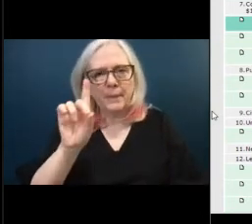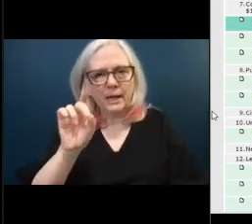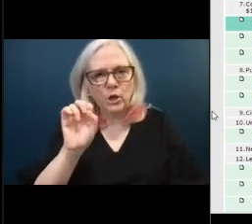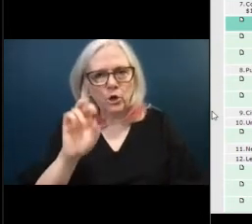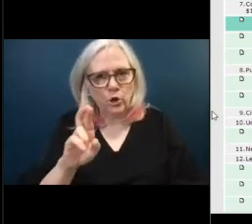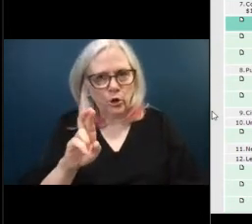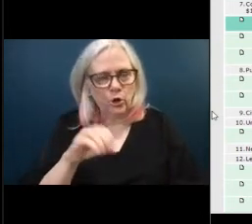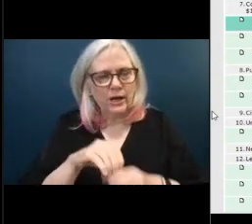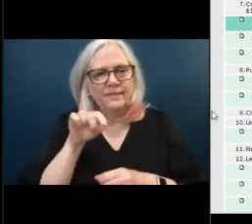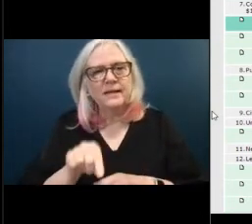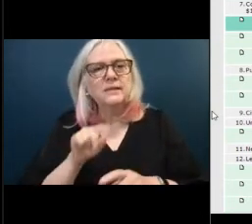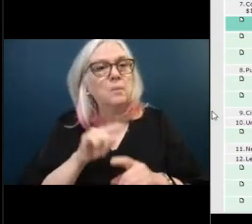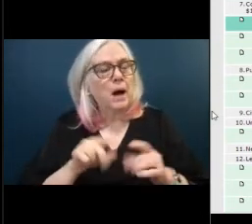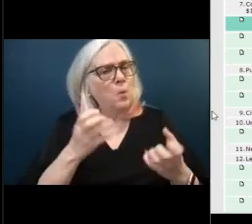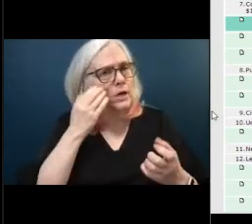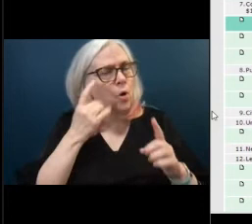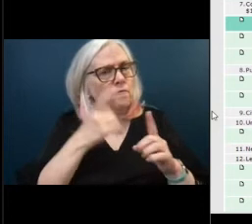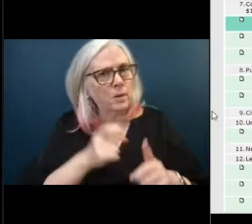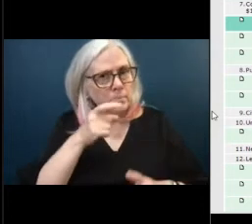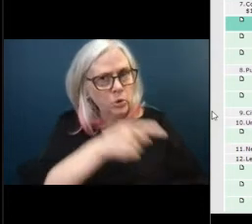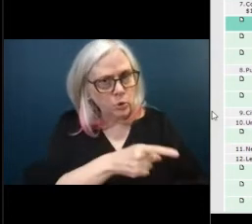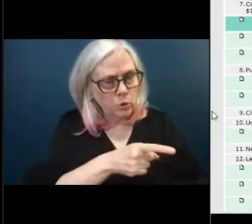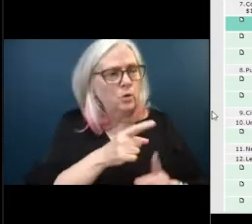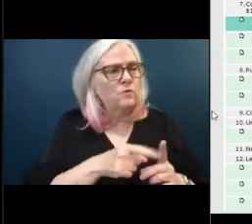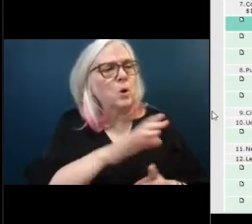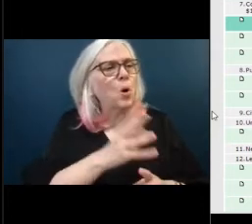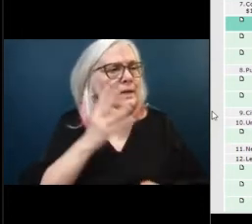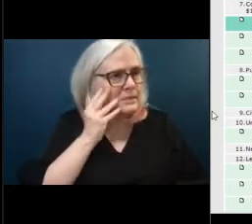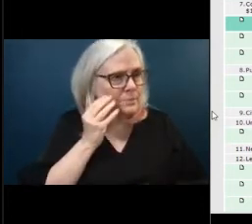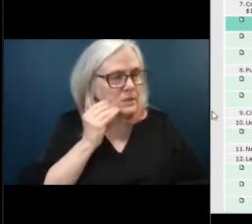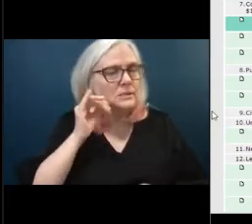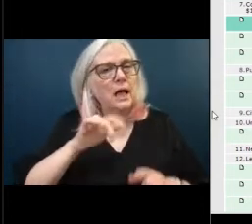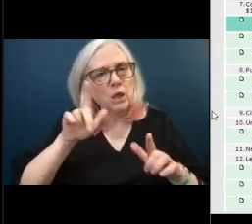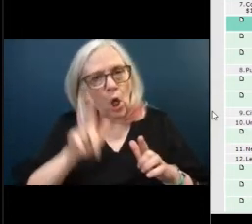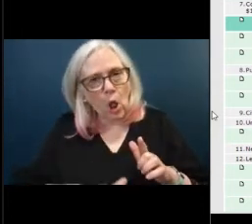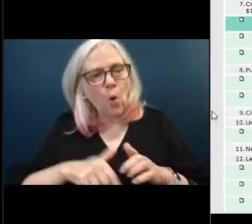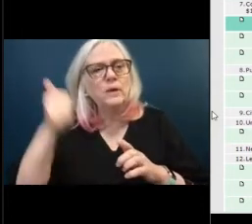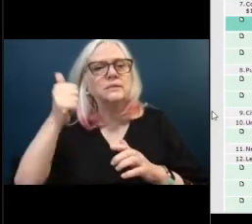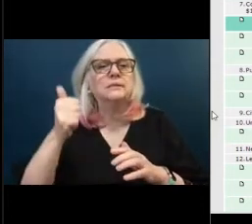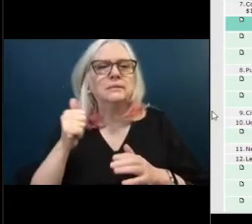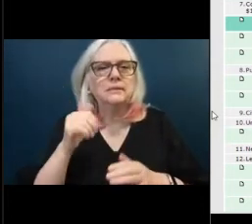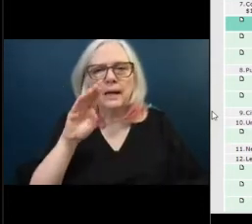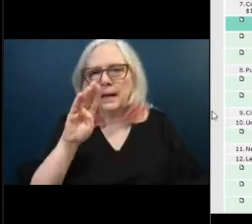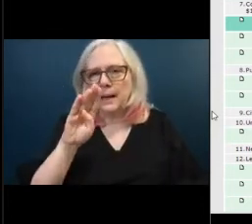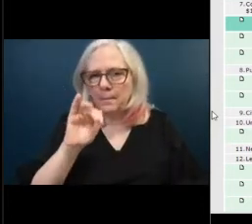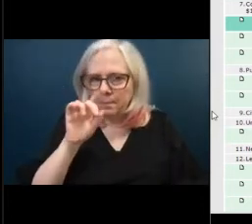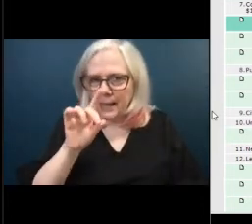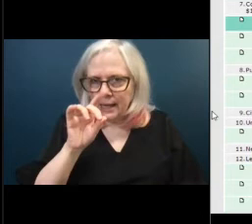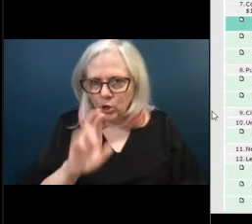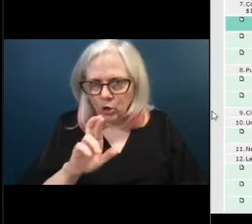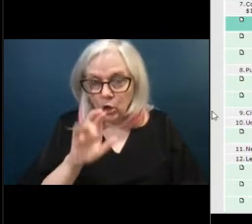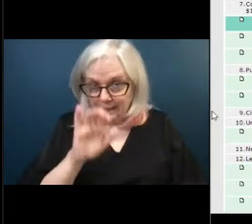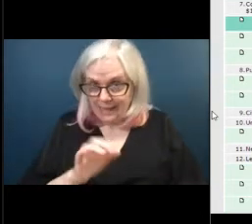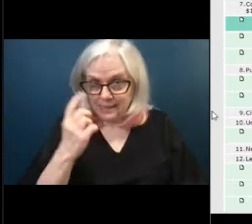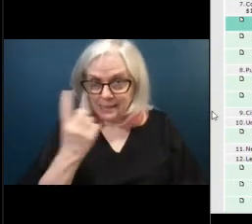experience is the lowest bidder um that staff is suggesting is it someone that the city has